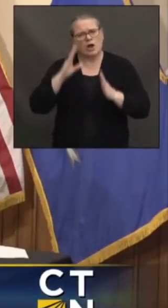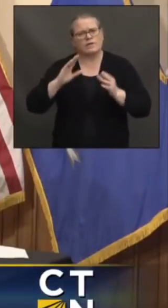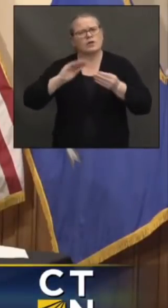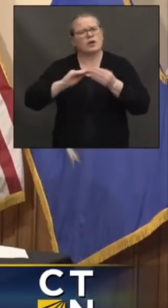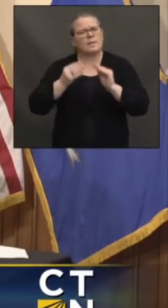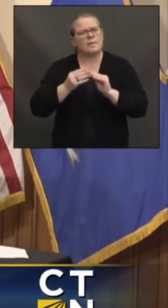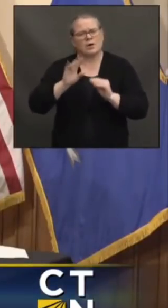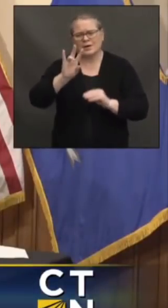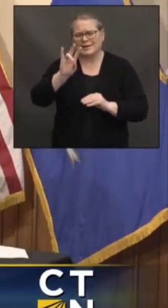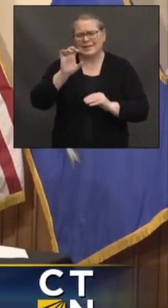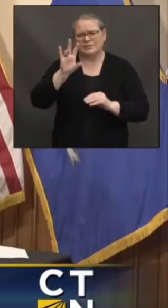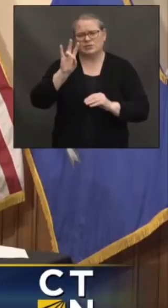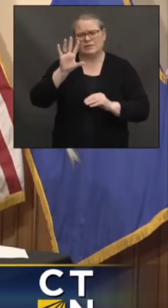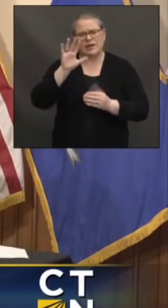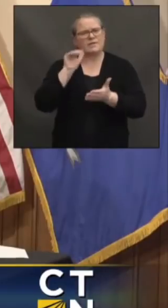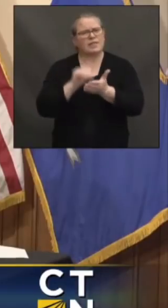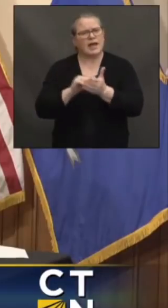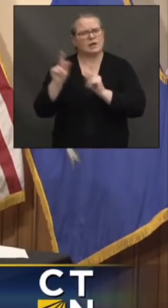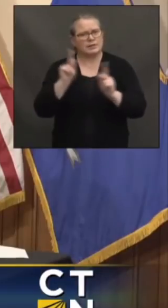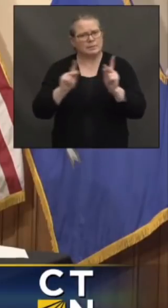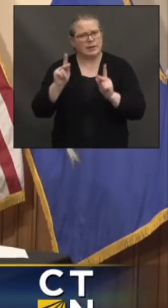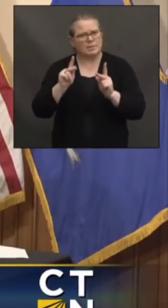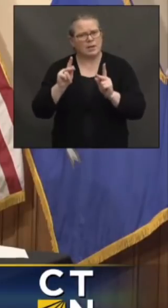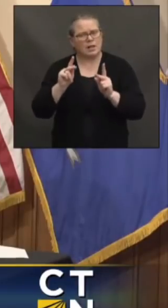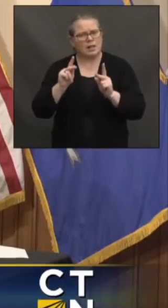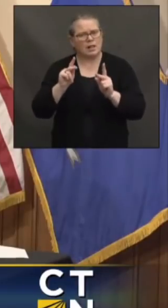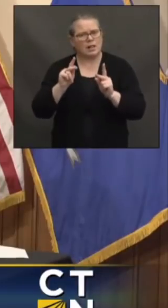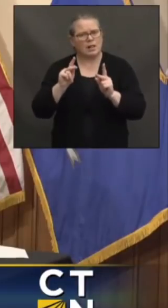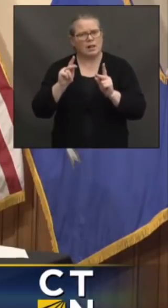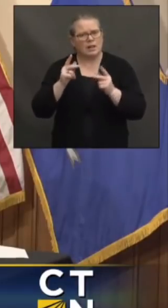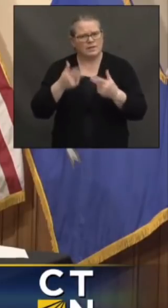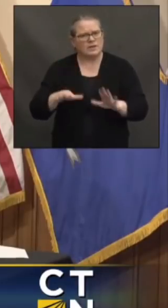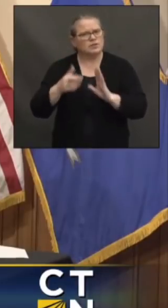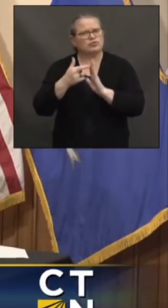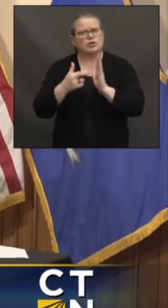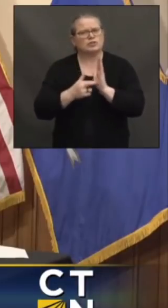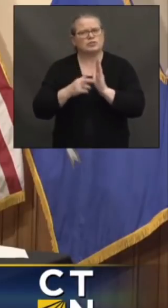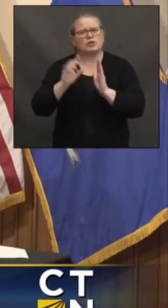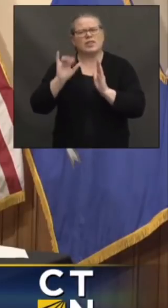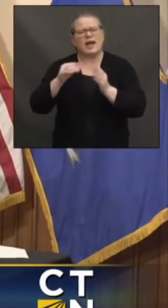775,000 people registering. Where did that come from?